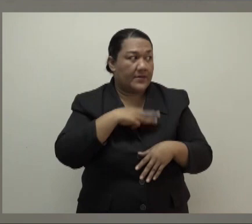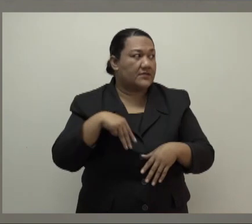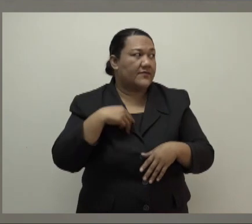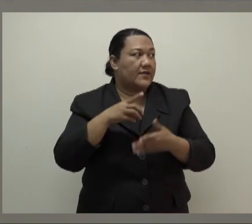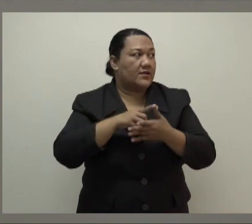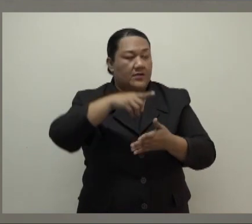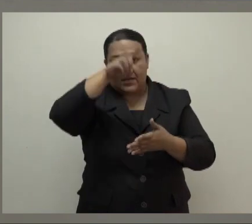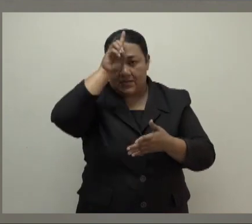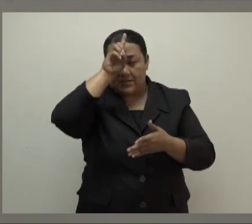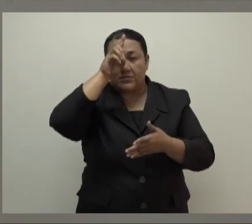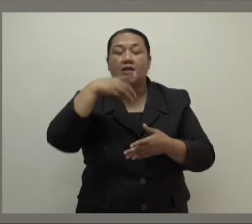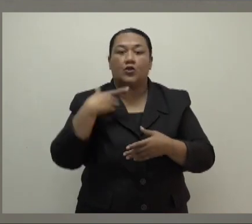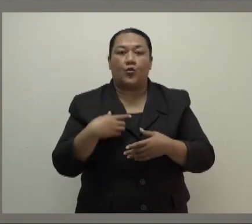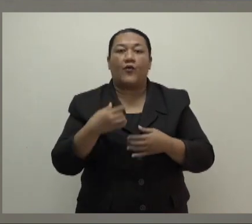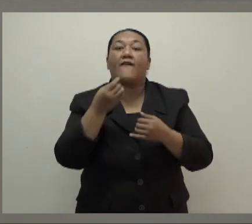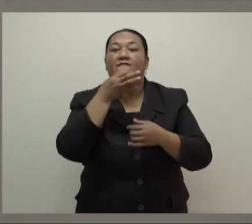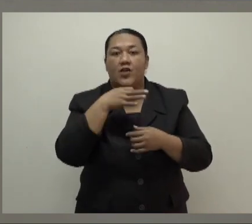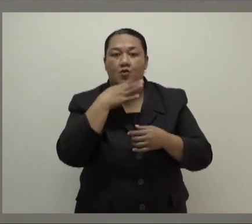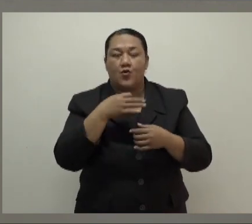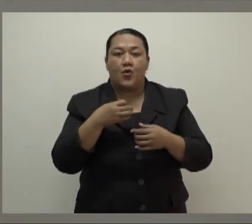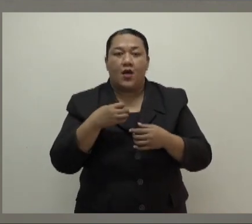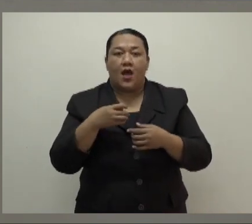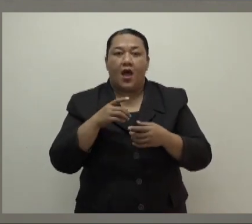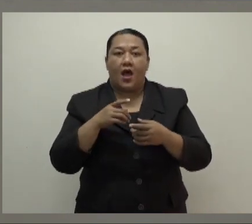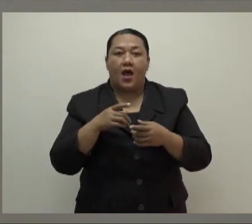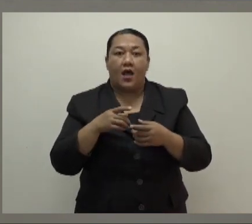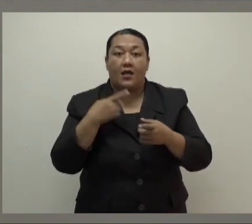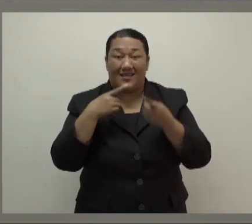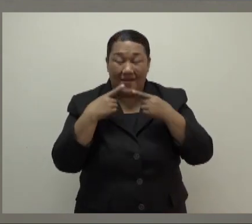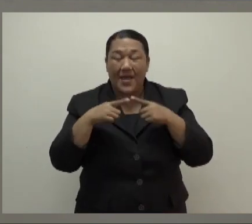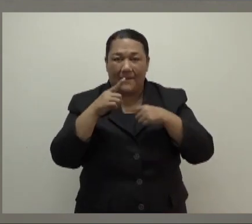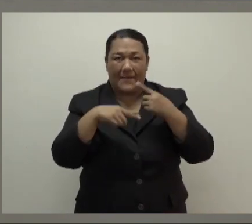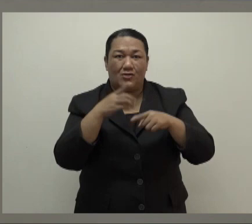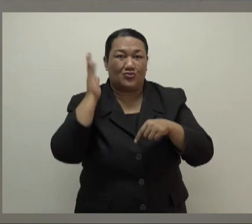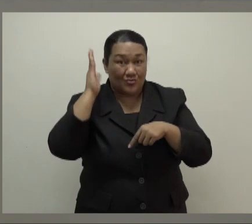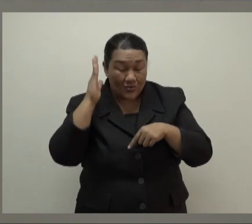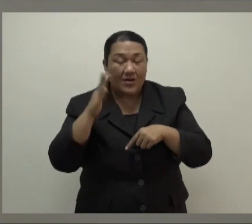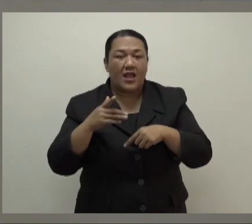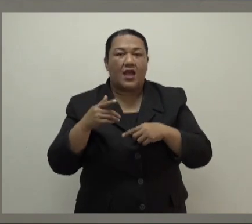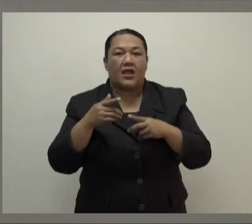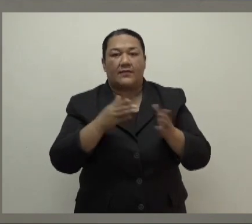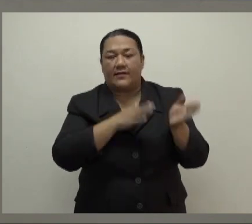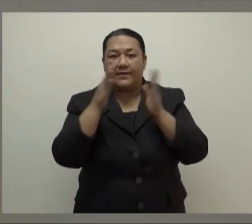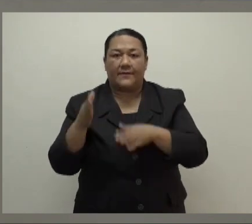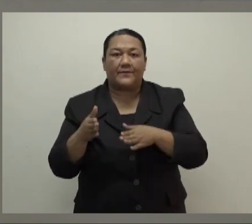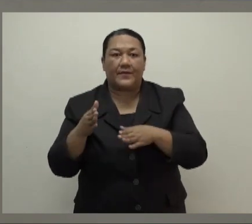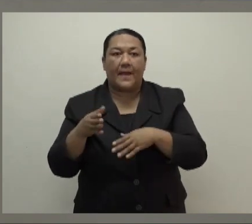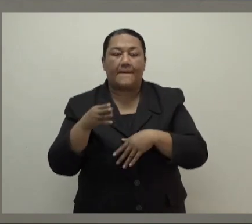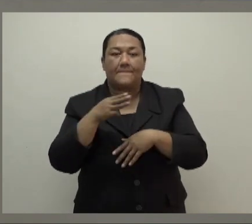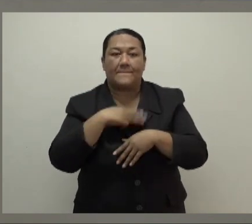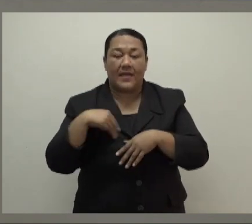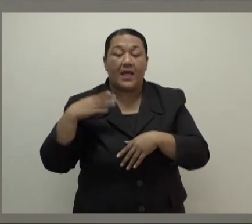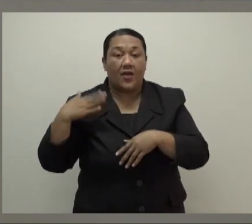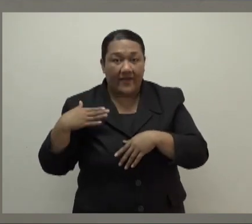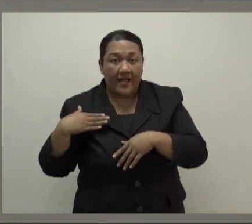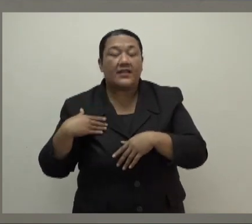make a few comments on the schools. And of course, we'll have the Permanent Secretary for Health and the Commissioner of Police who will elaborate further